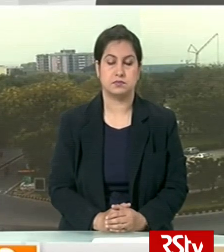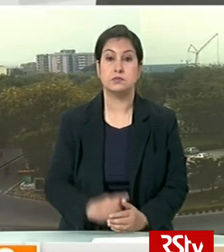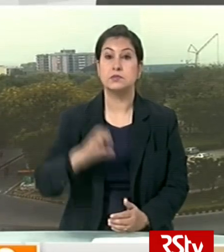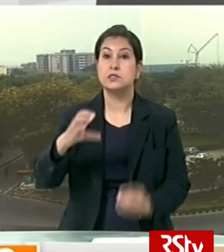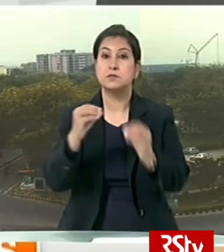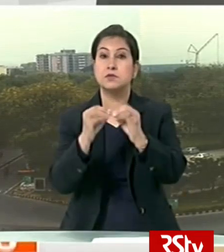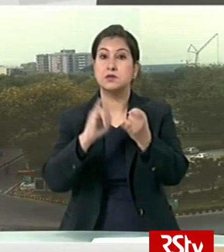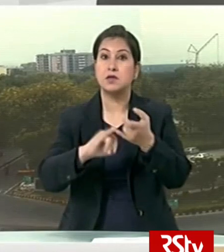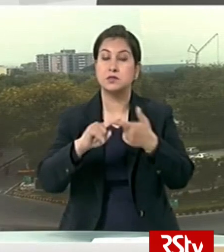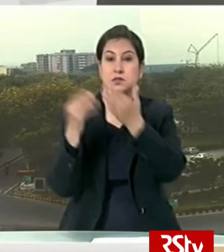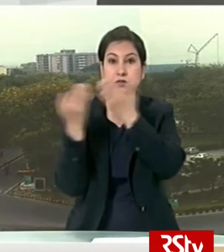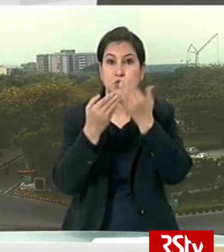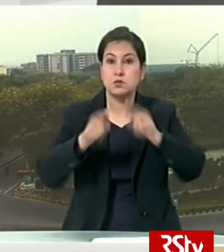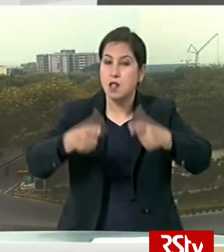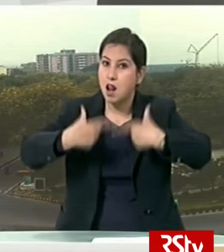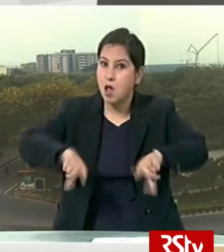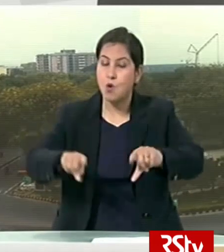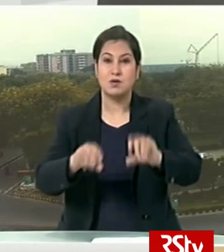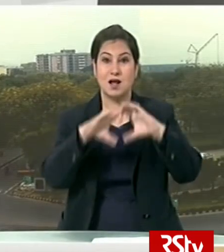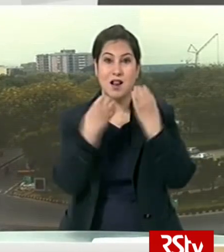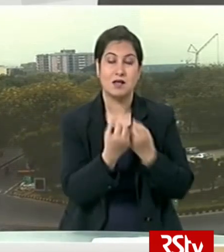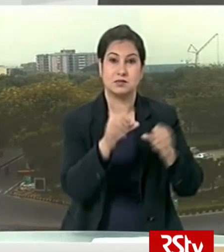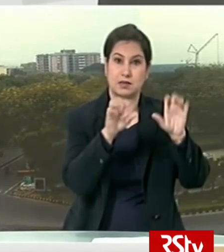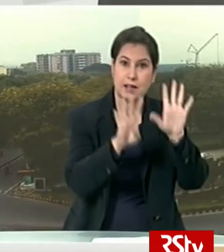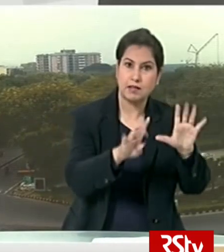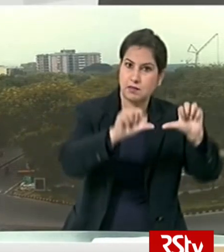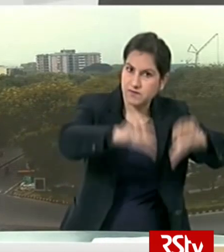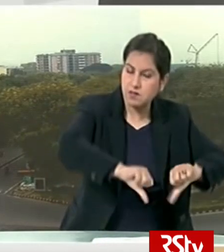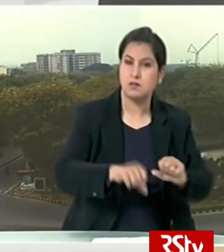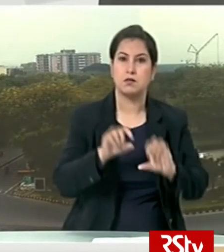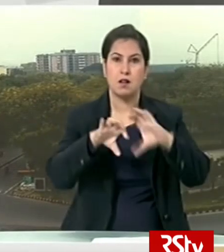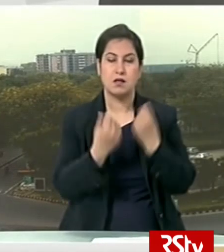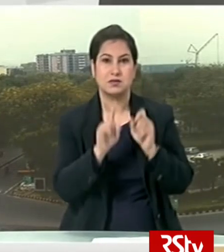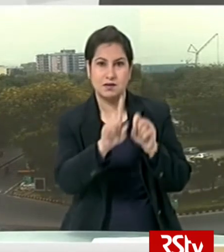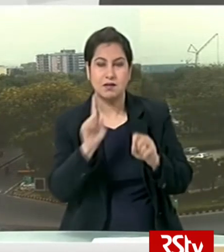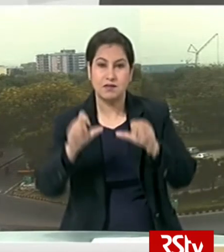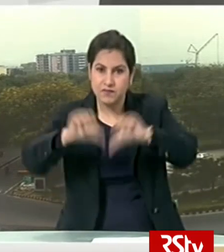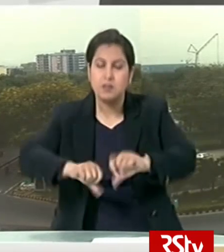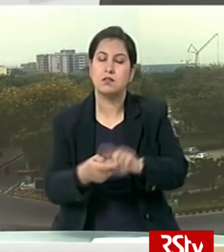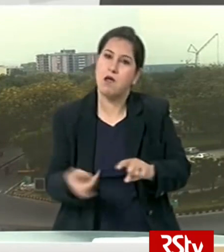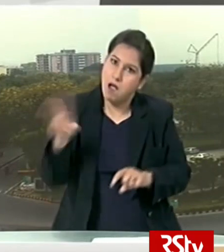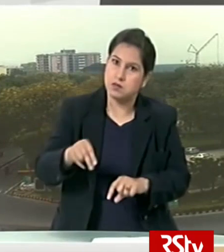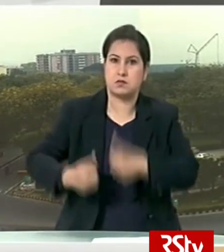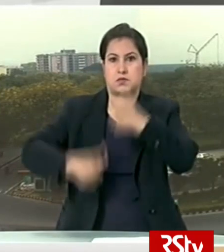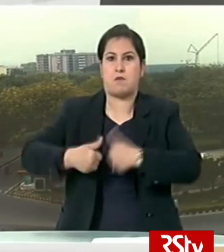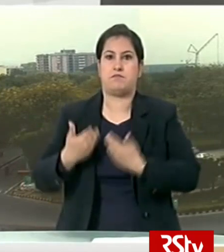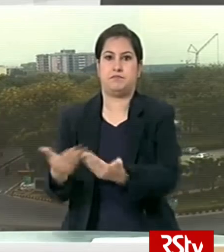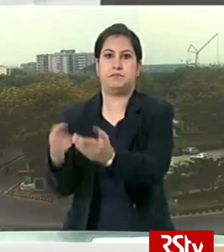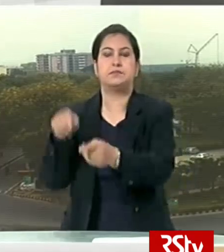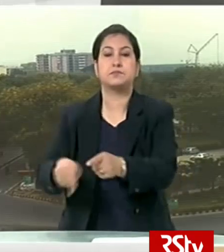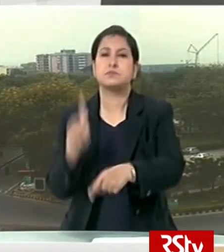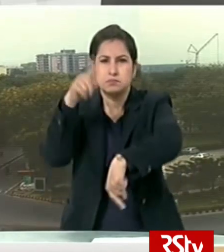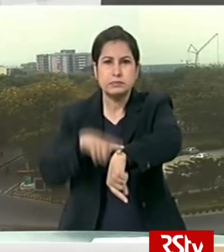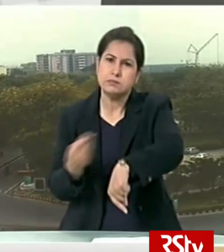cbsc to allow failed students of classes 9 and 11 to reappear in school-based tests as one